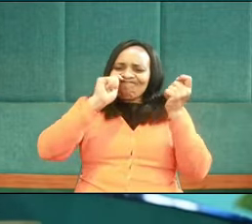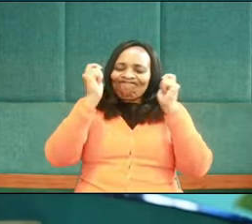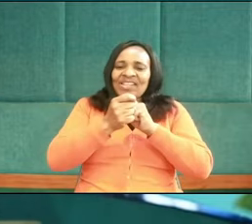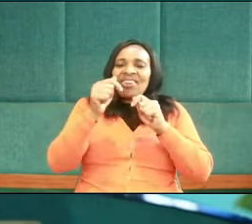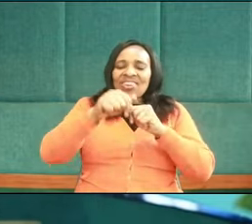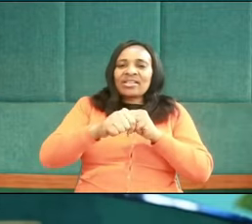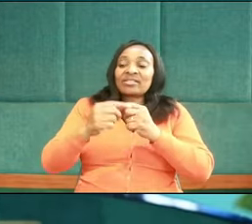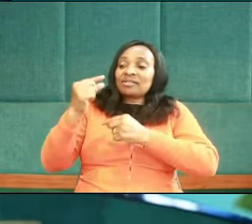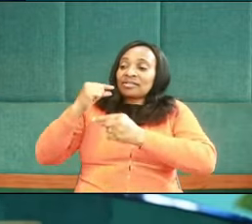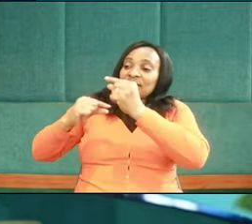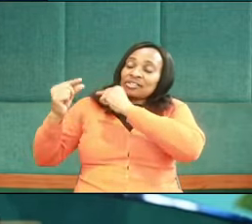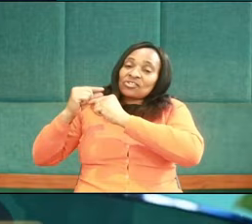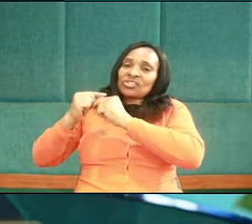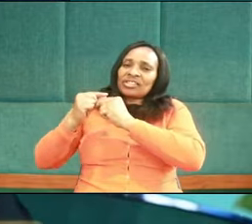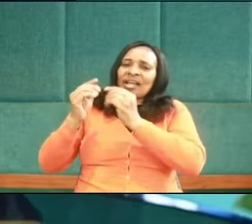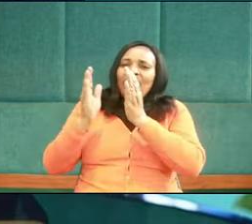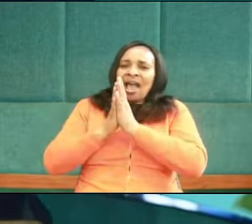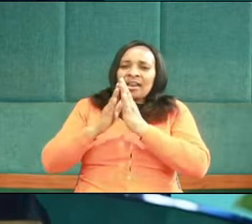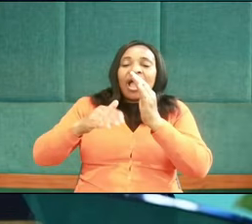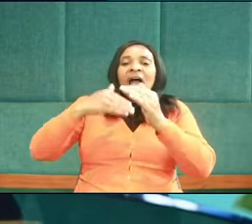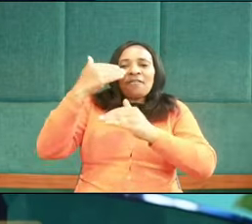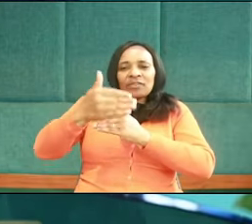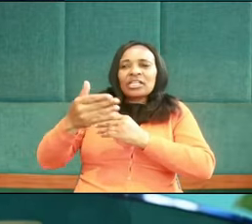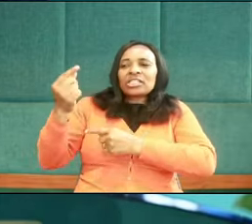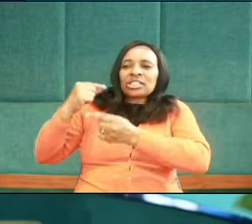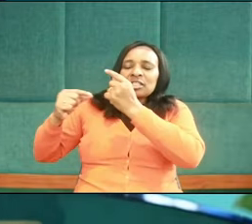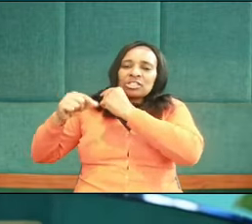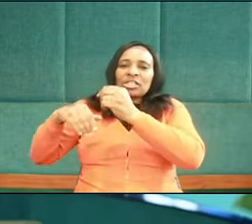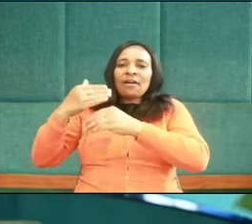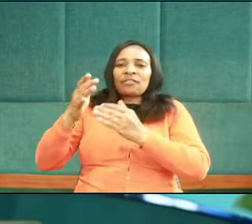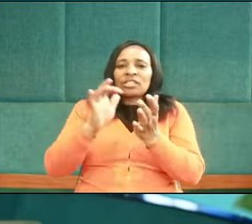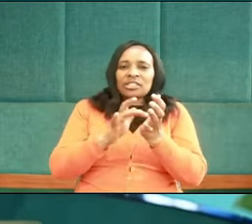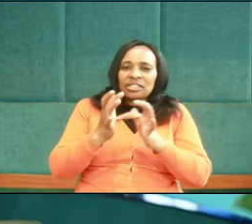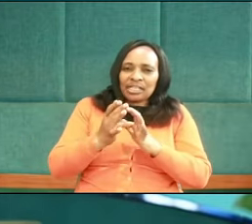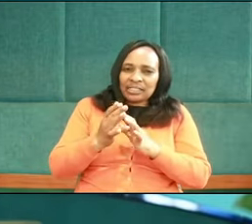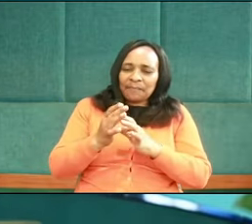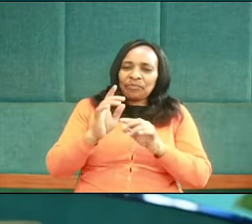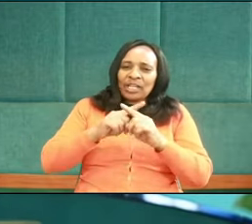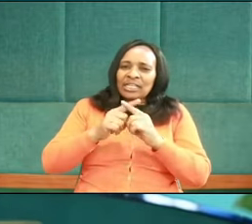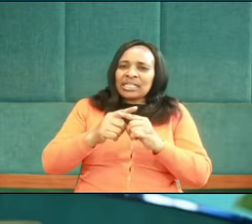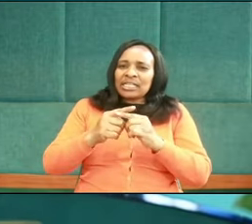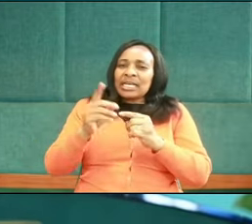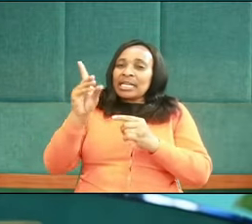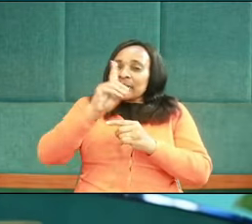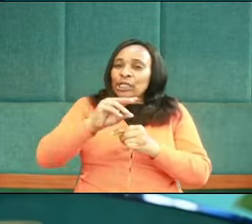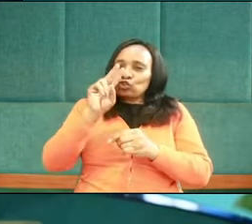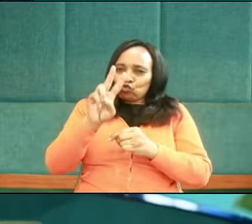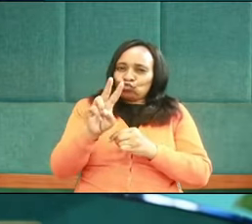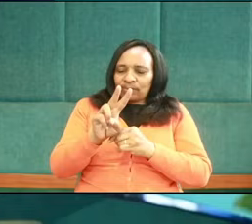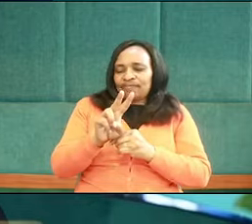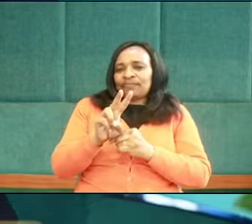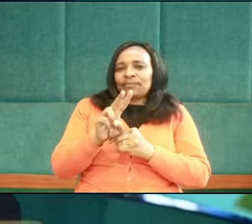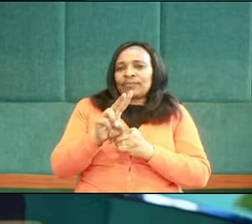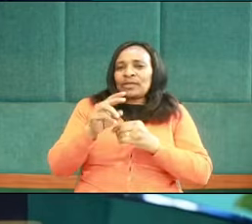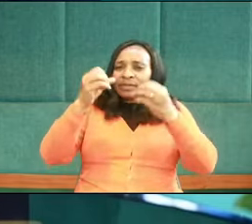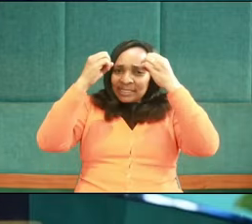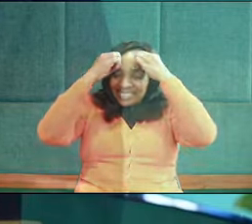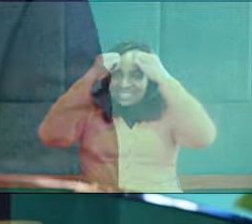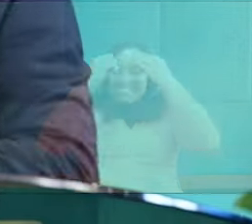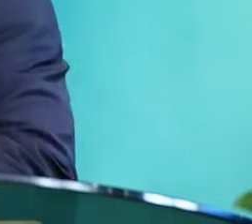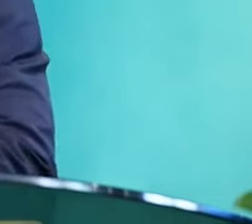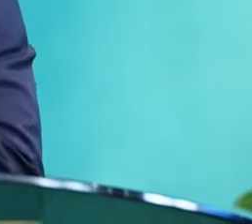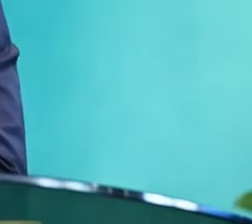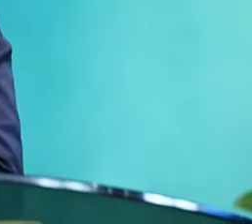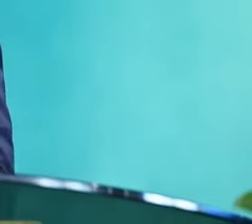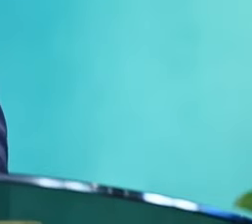generation and generations after him. On day 2, our study was Priority